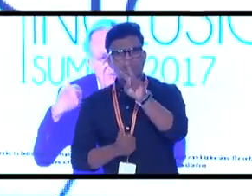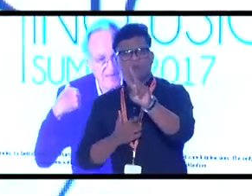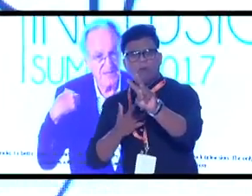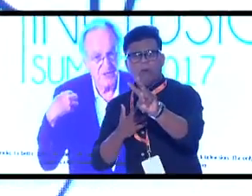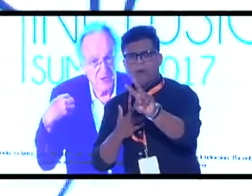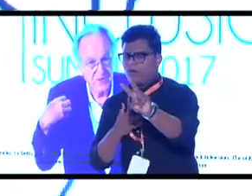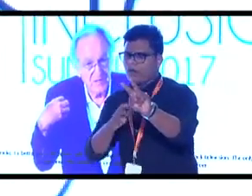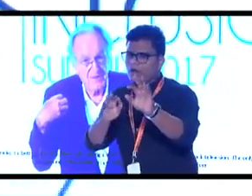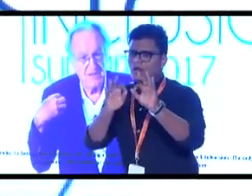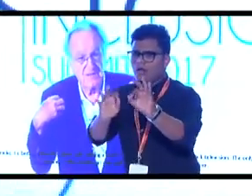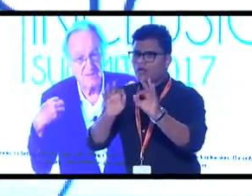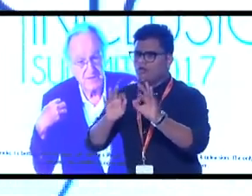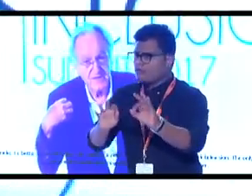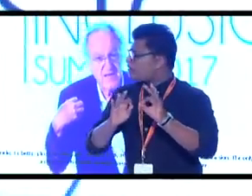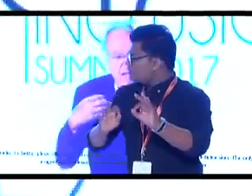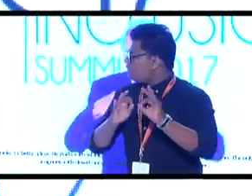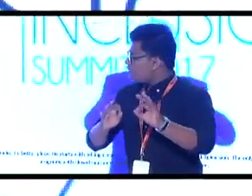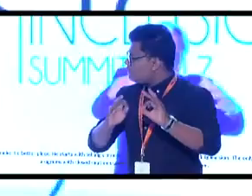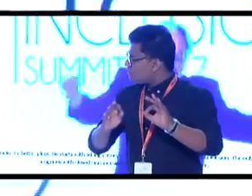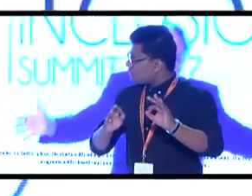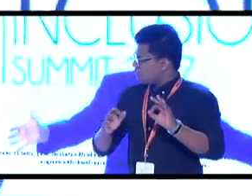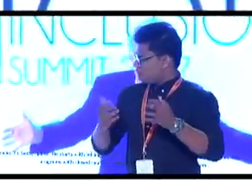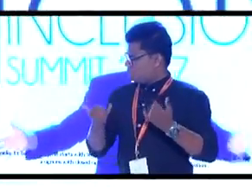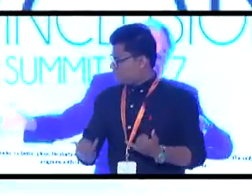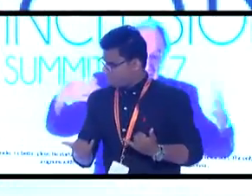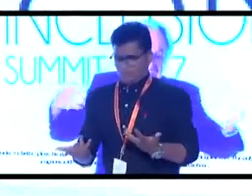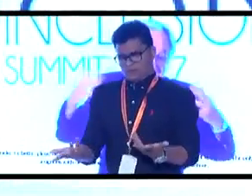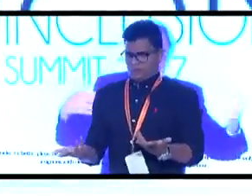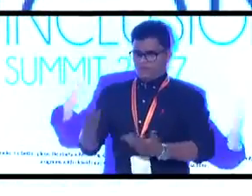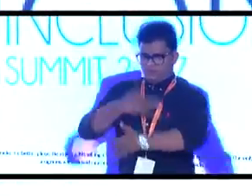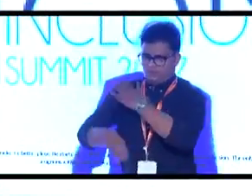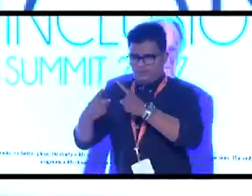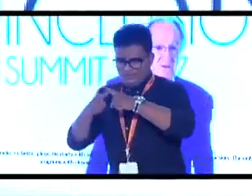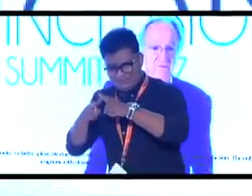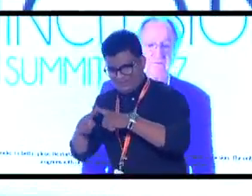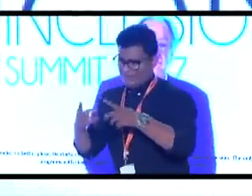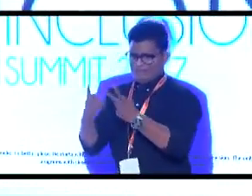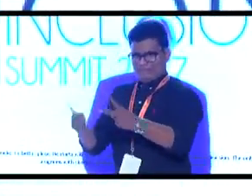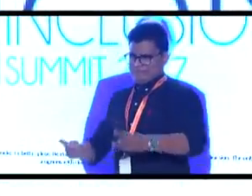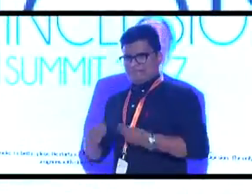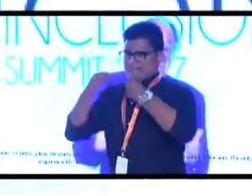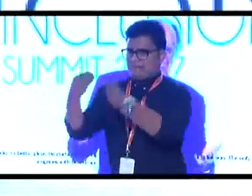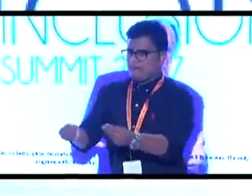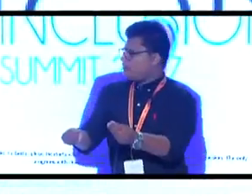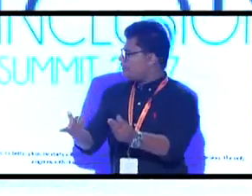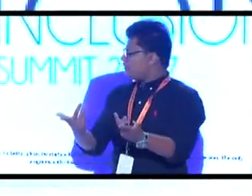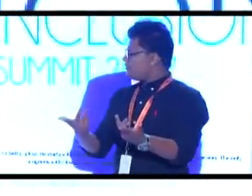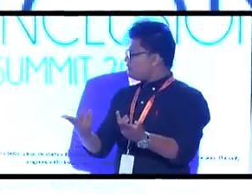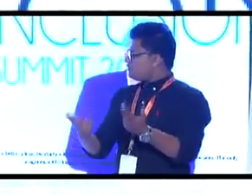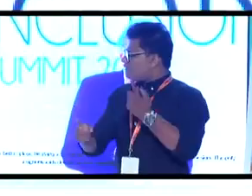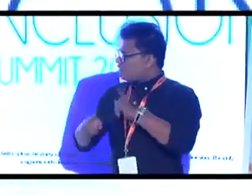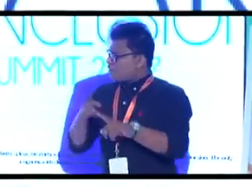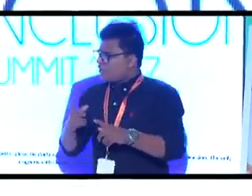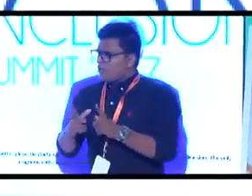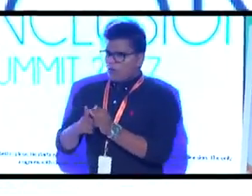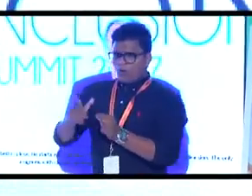So, because I chaired the Committee on Disability, I had hearings on it. I brought in the TV manufacturers. Well, yes, they realized that could